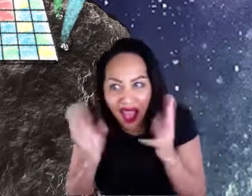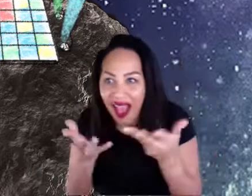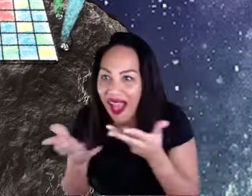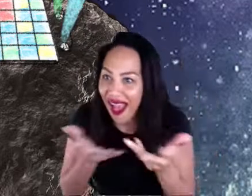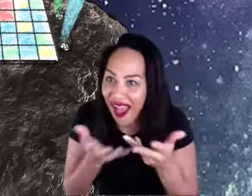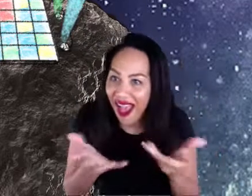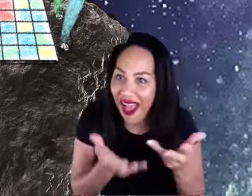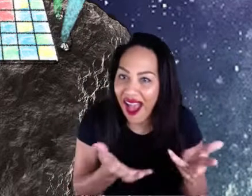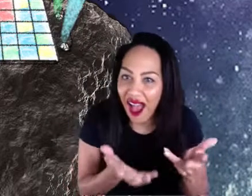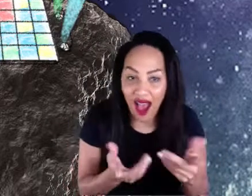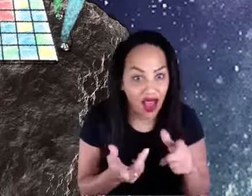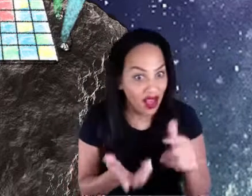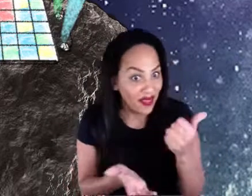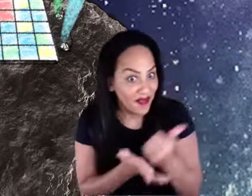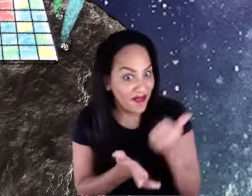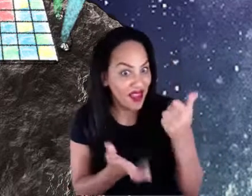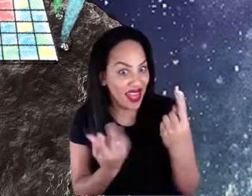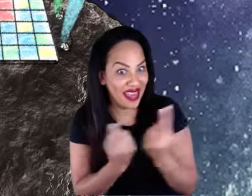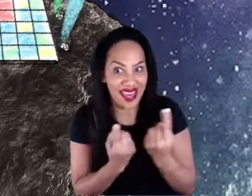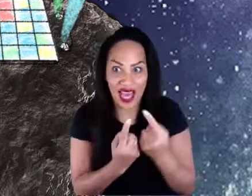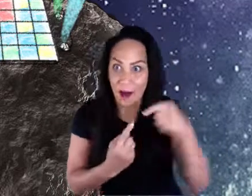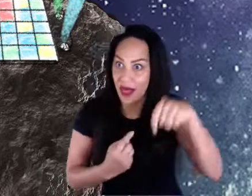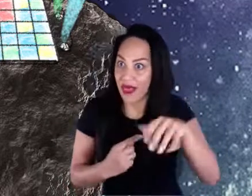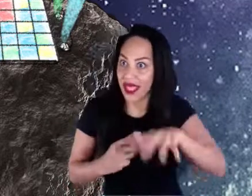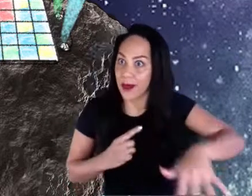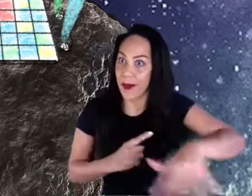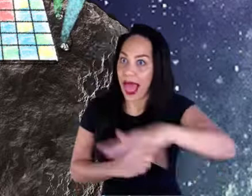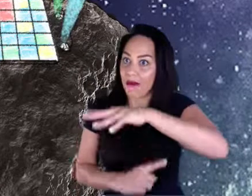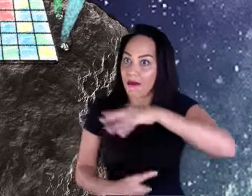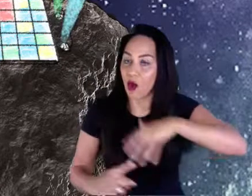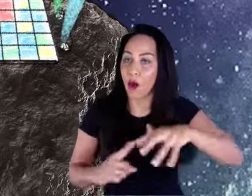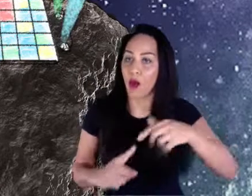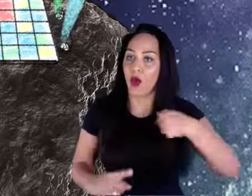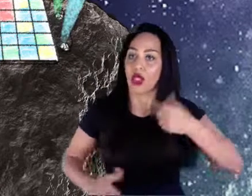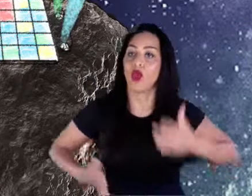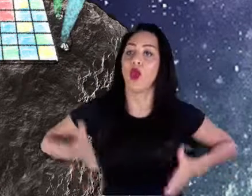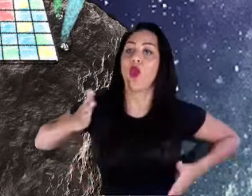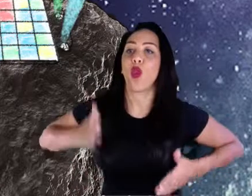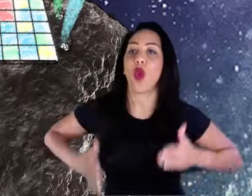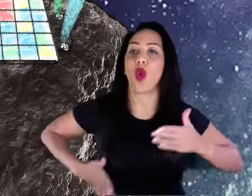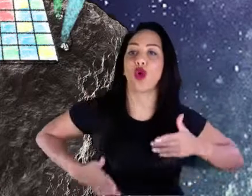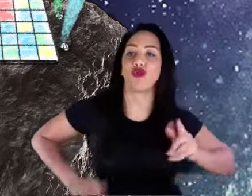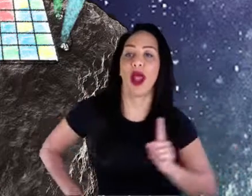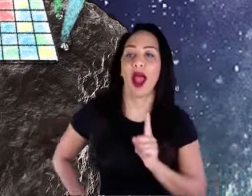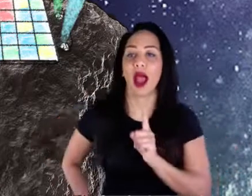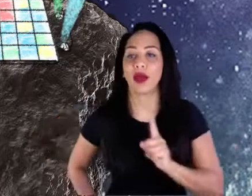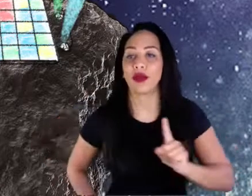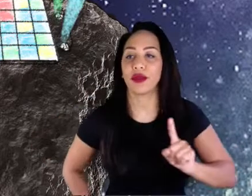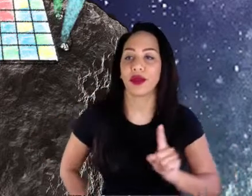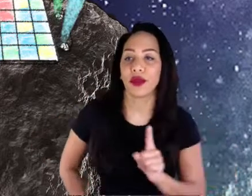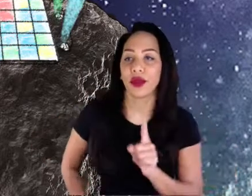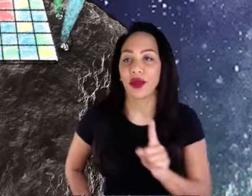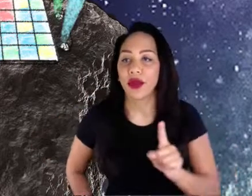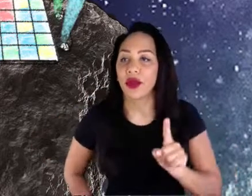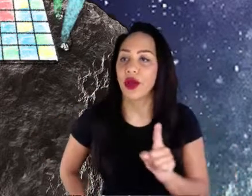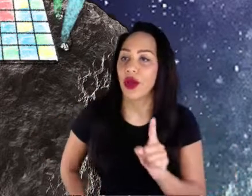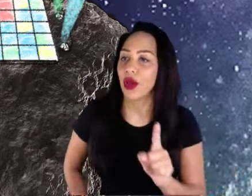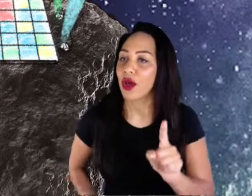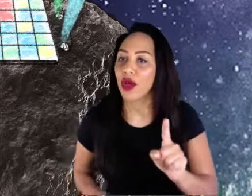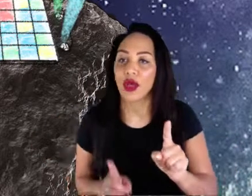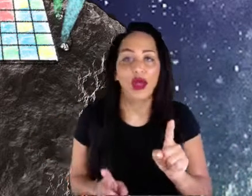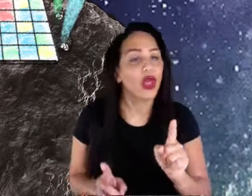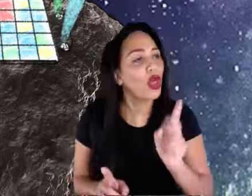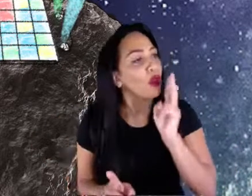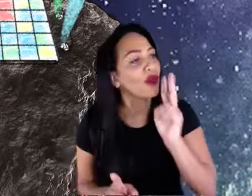as you walk around, you'll you'll kind of make your own Venn diagrams of who you are connecting to and who you can